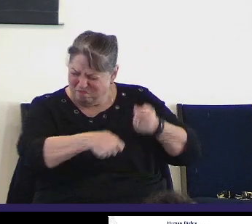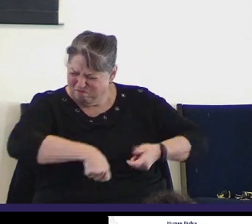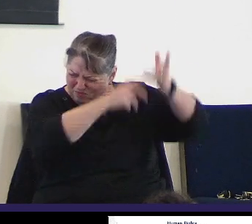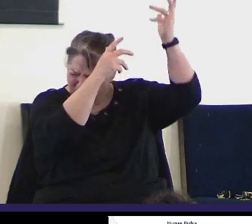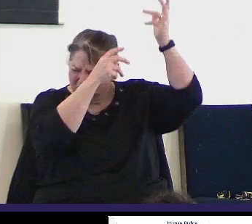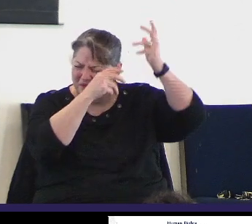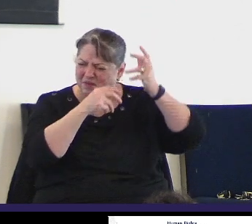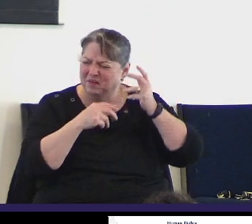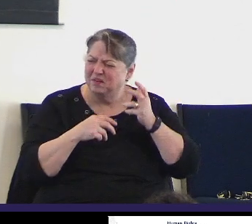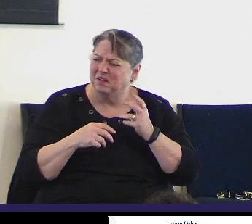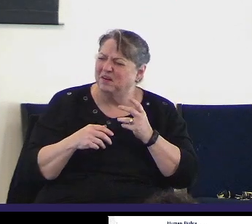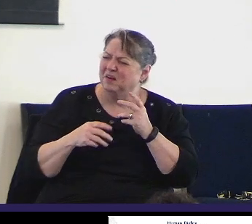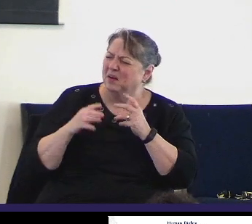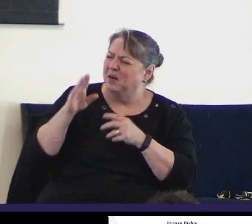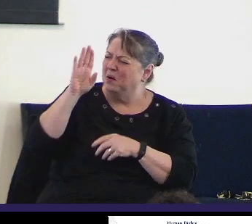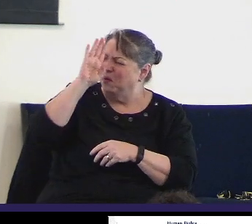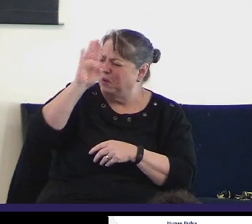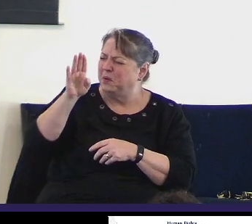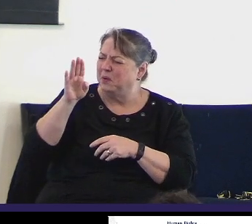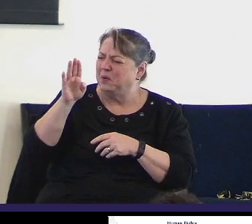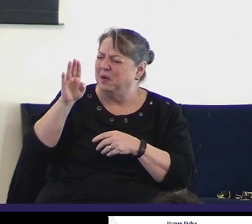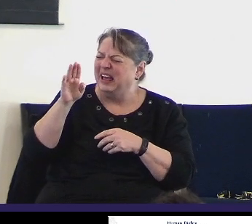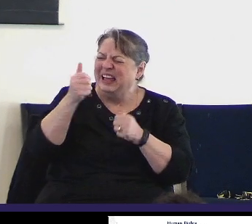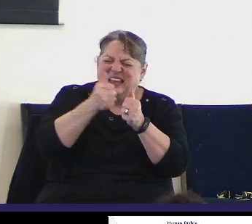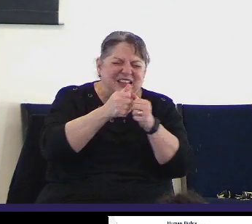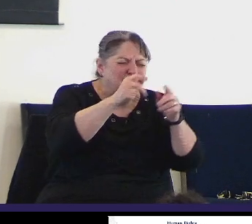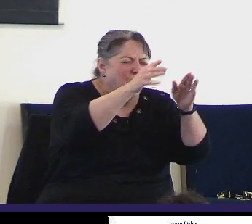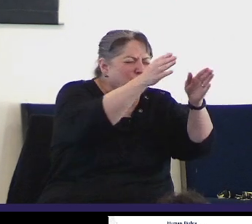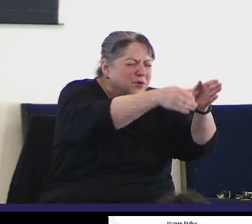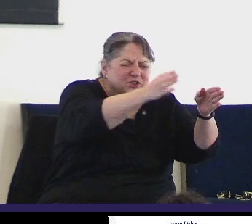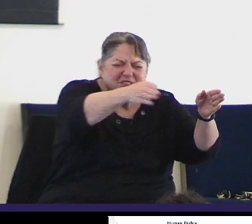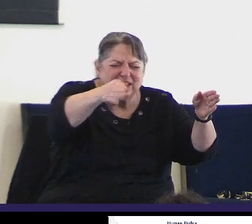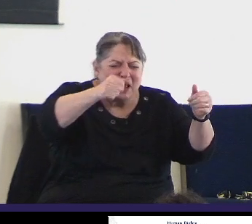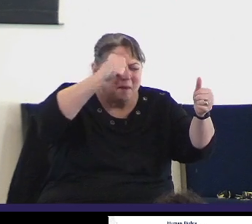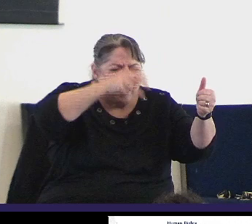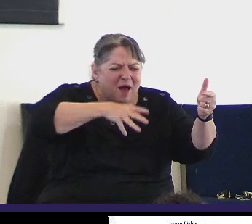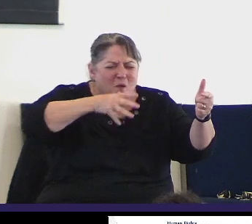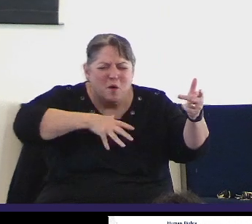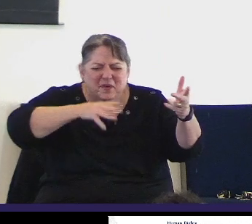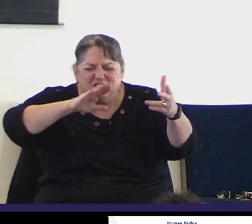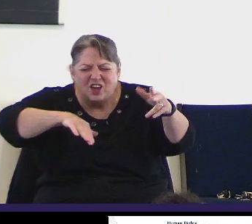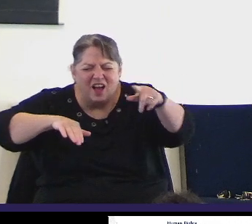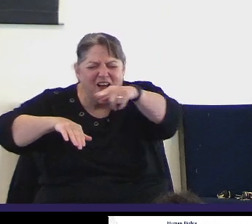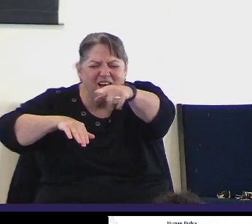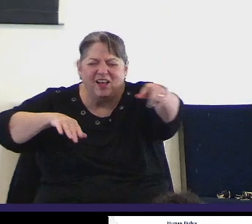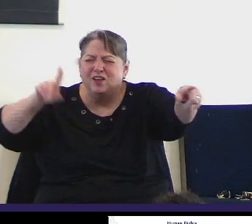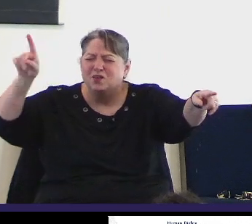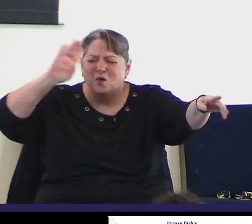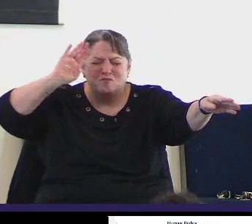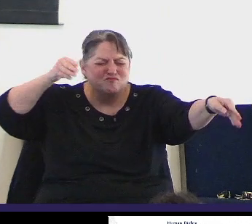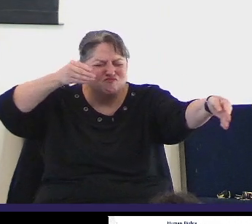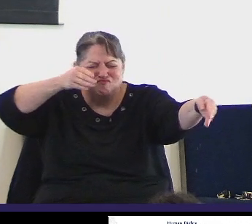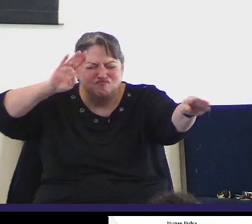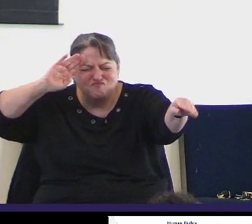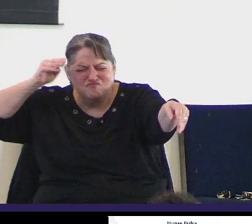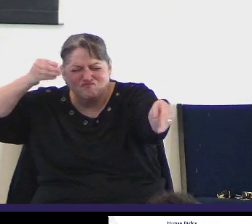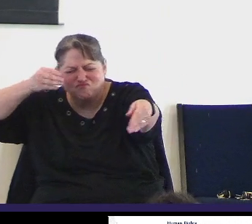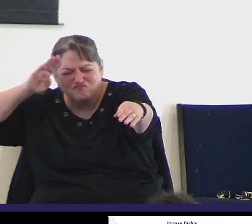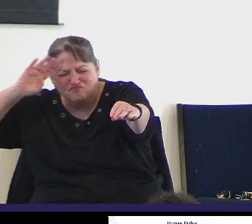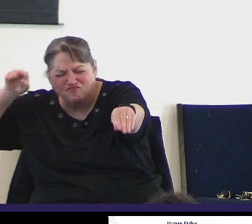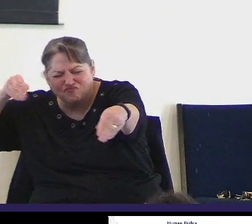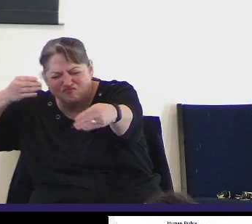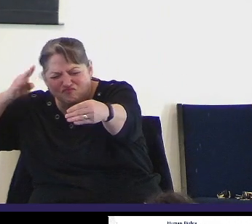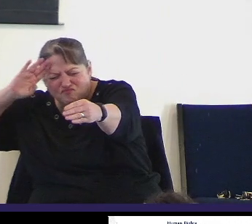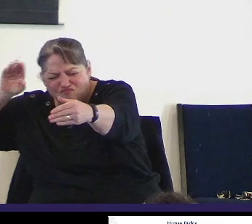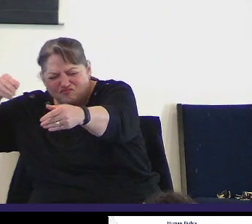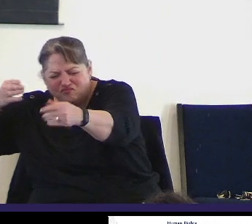commit to You every single heart, man, woman, and child, pray that, Holy Spirit, You would be free to speak into where